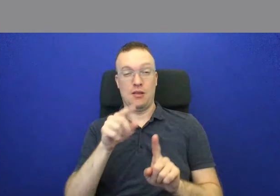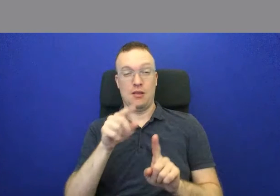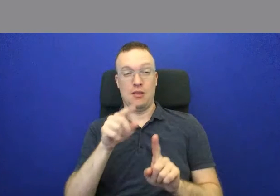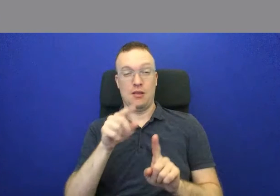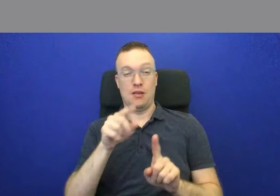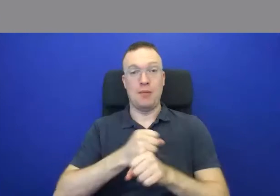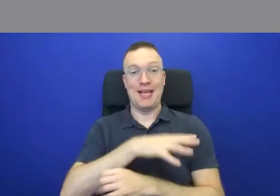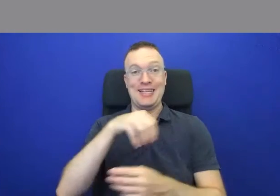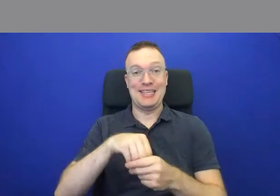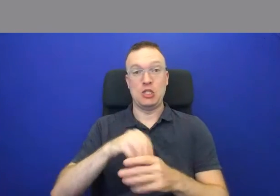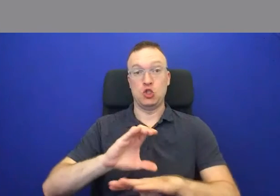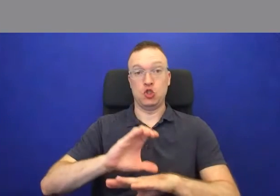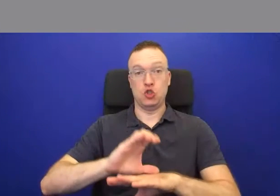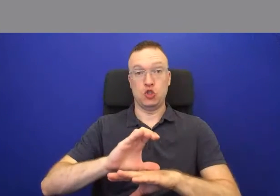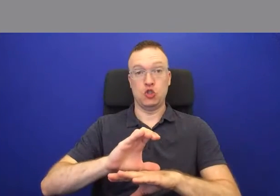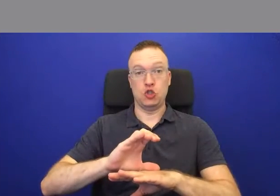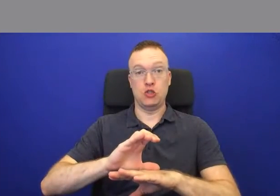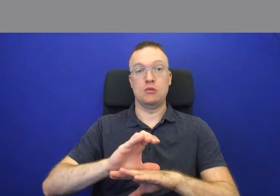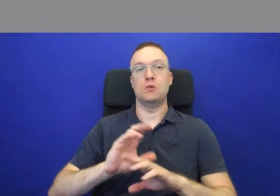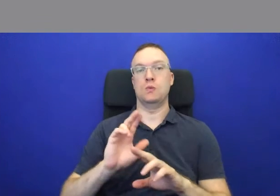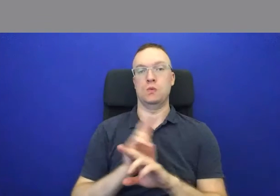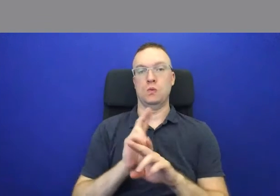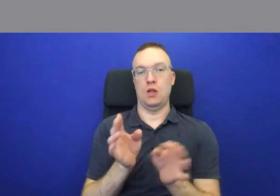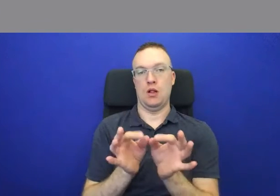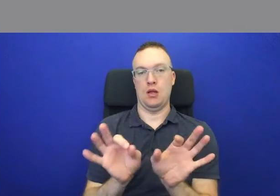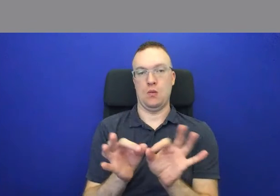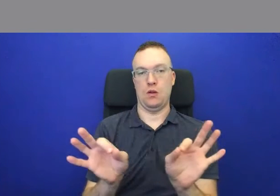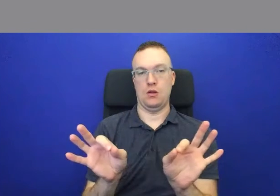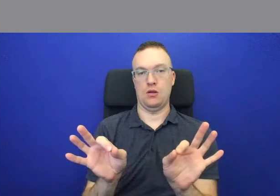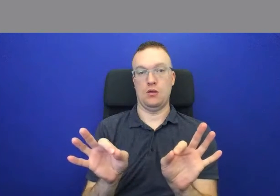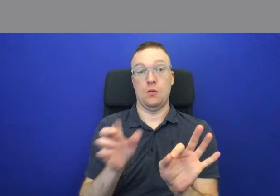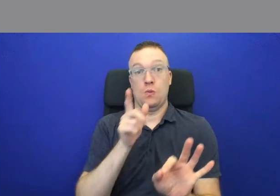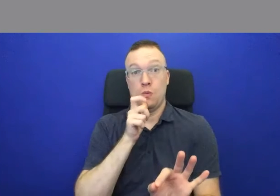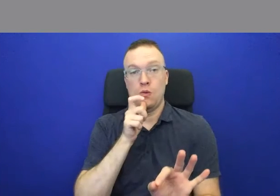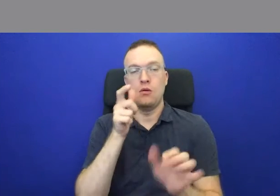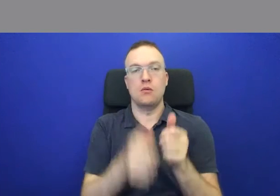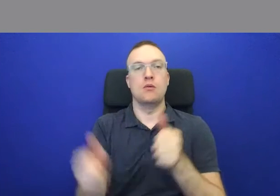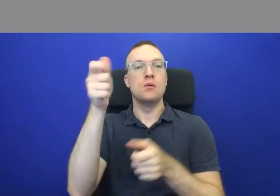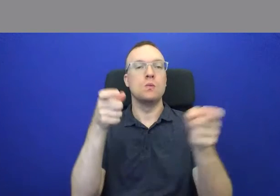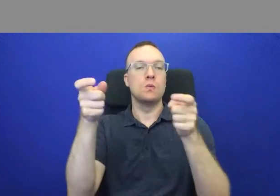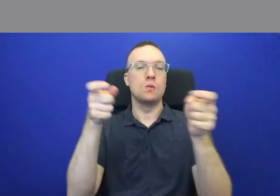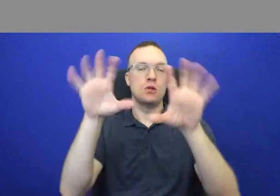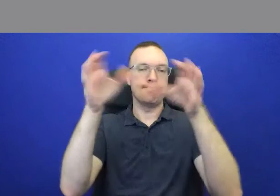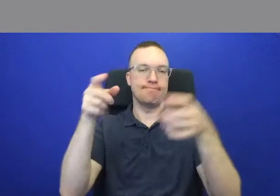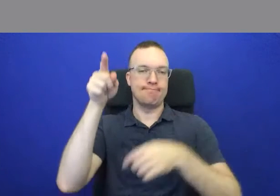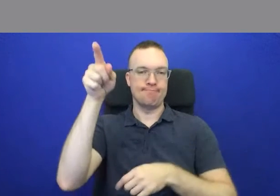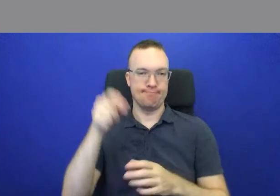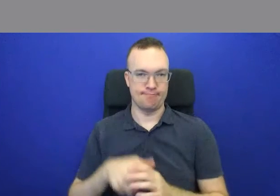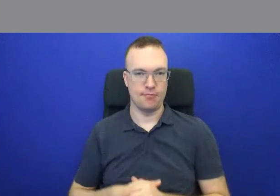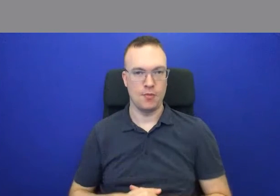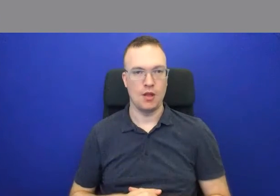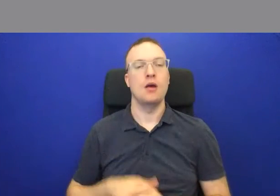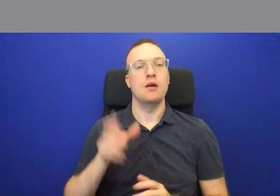made within the church, it's using the language of the ruling class. That would